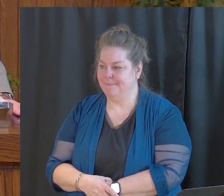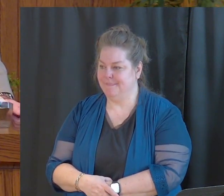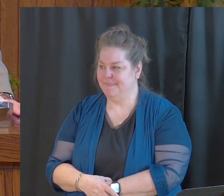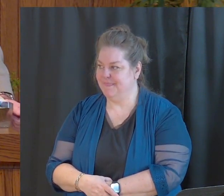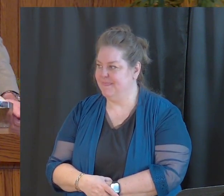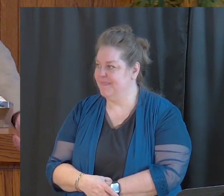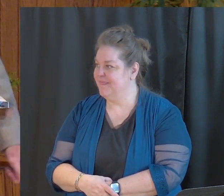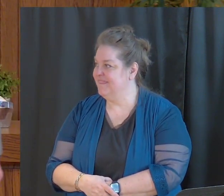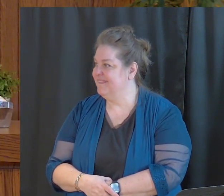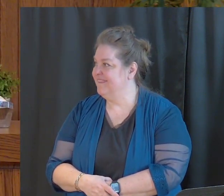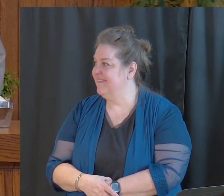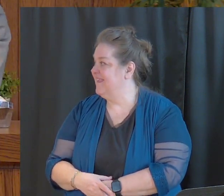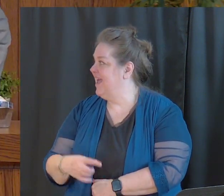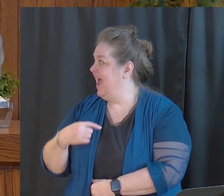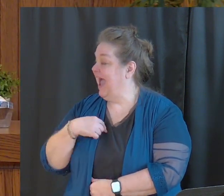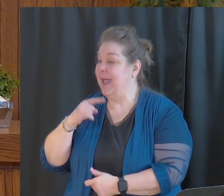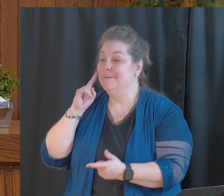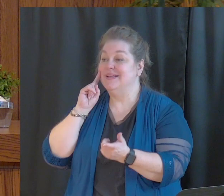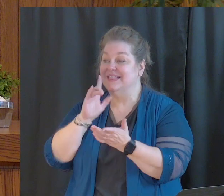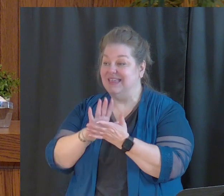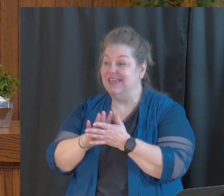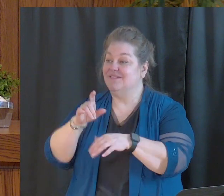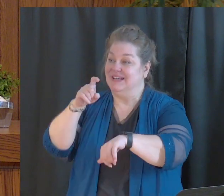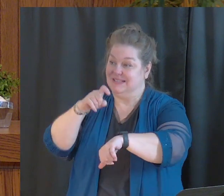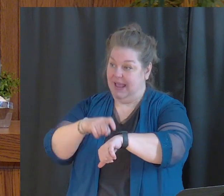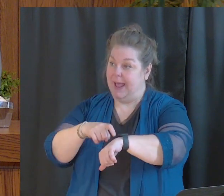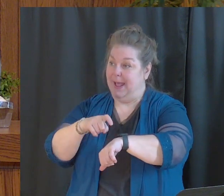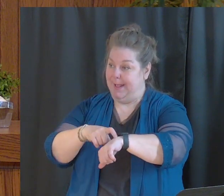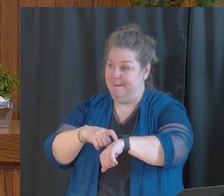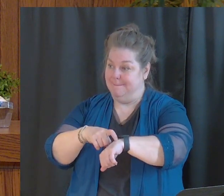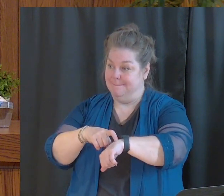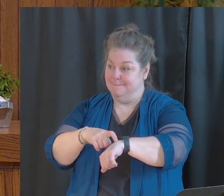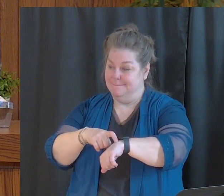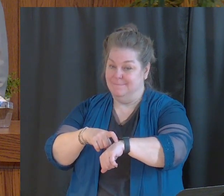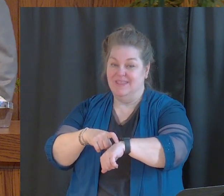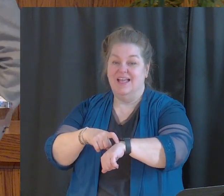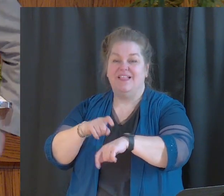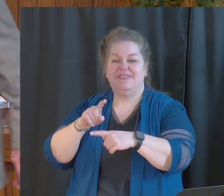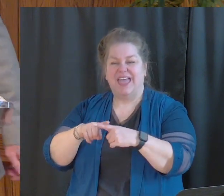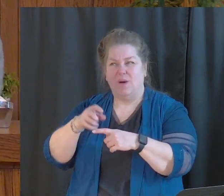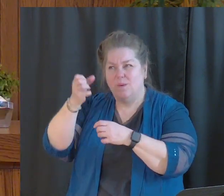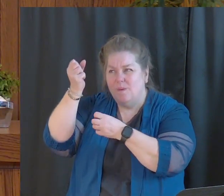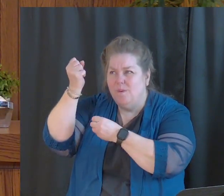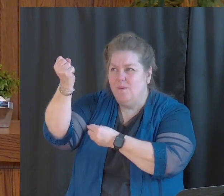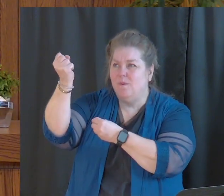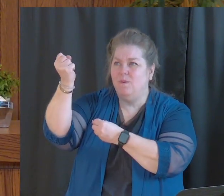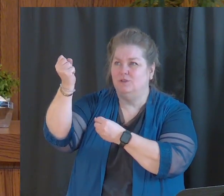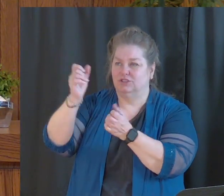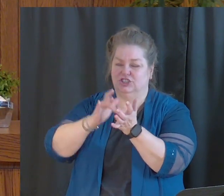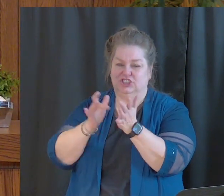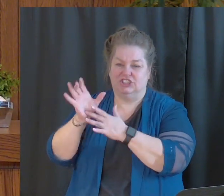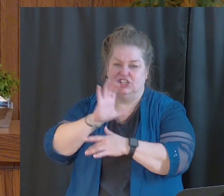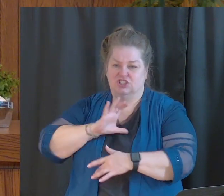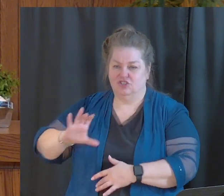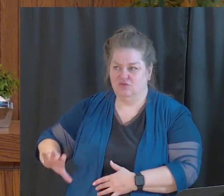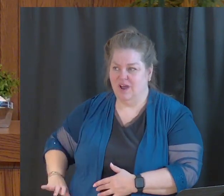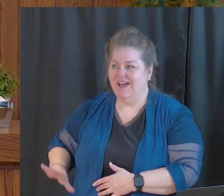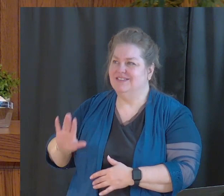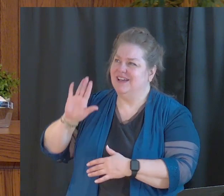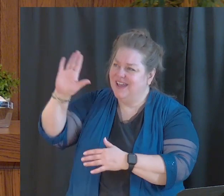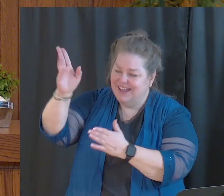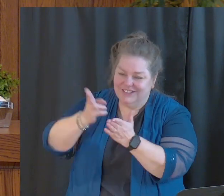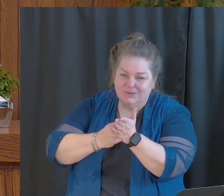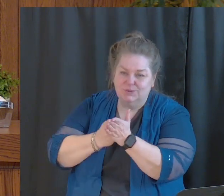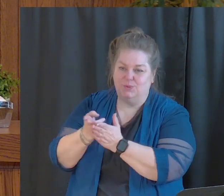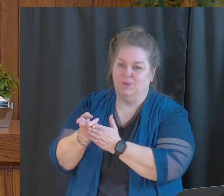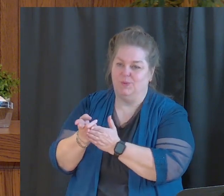I believe that it's time that we hold hard to the truth of Jesus Christ and His righteousness and